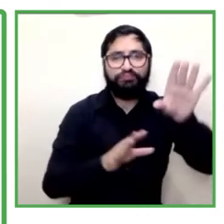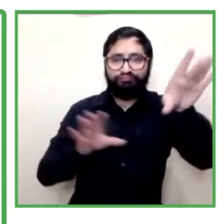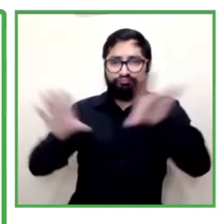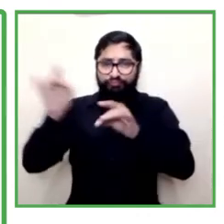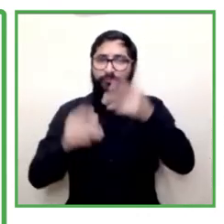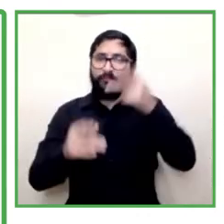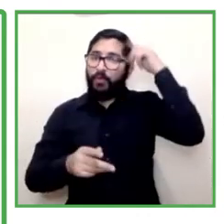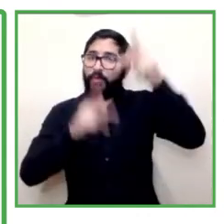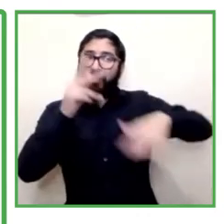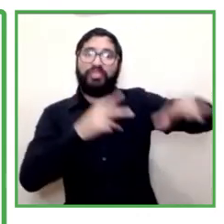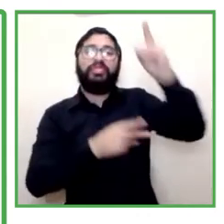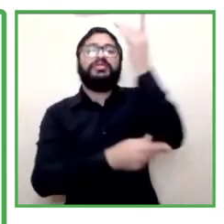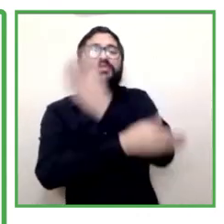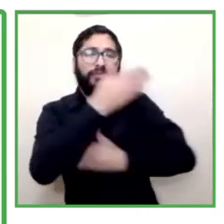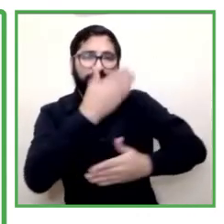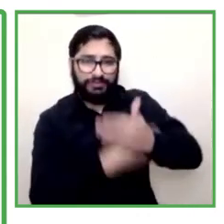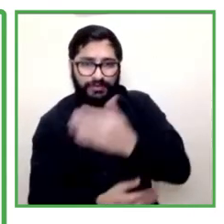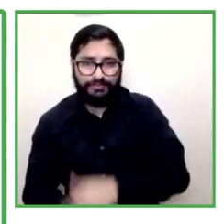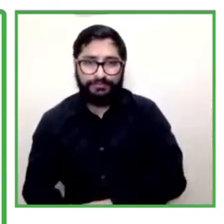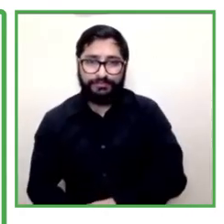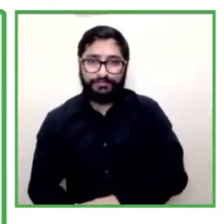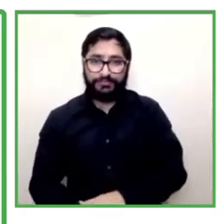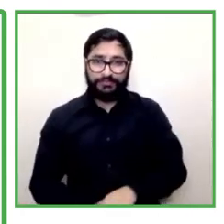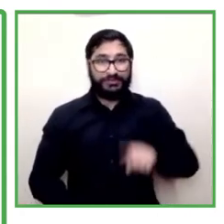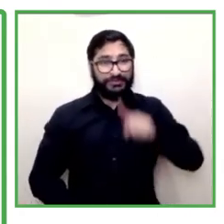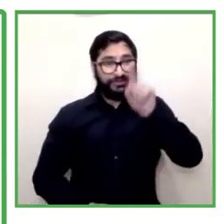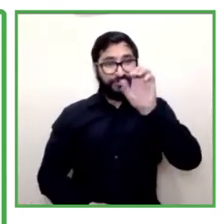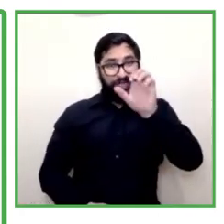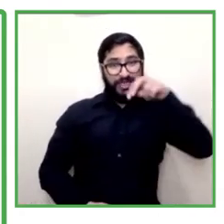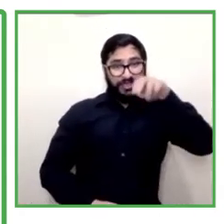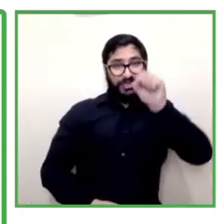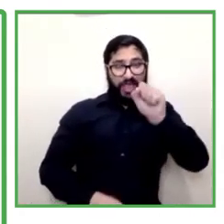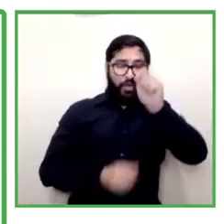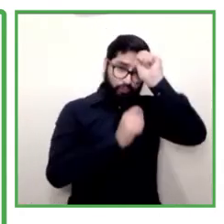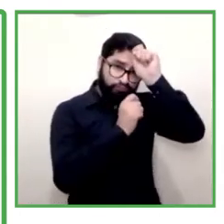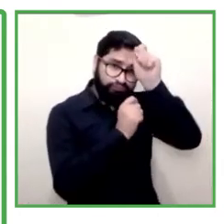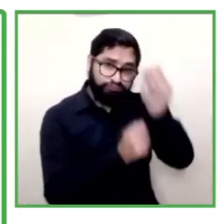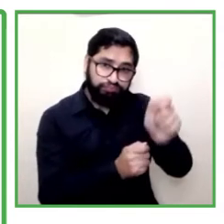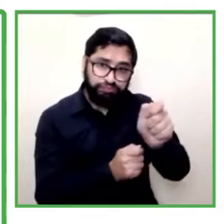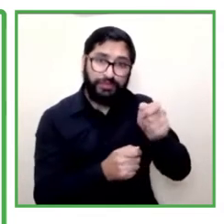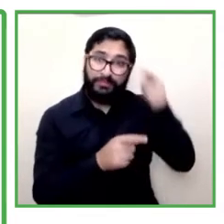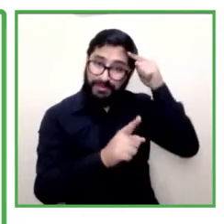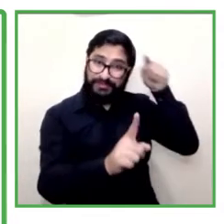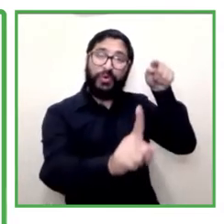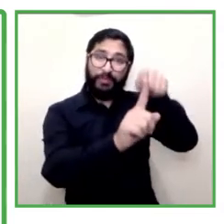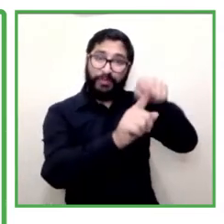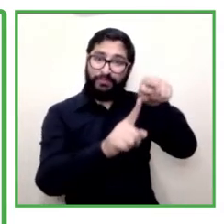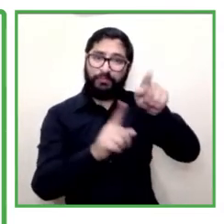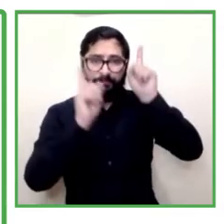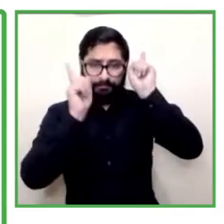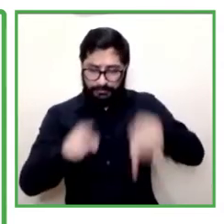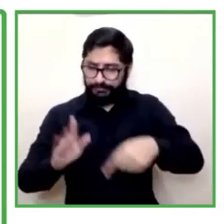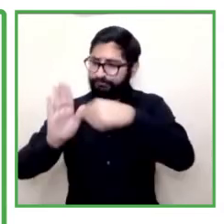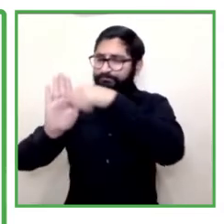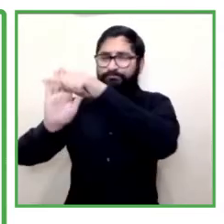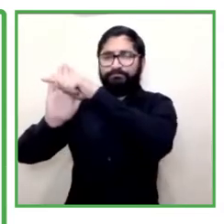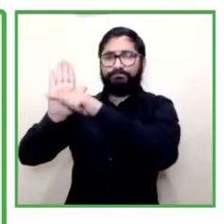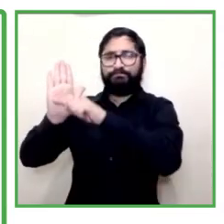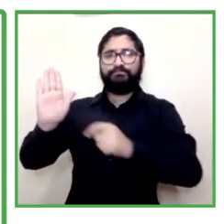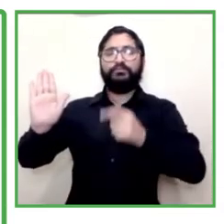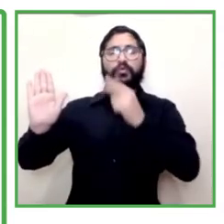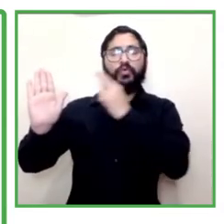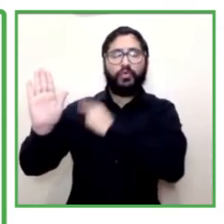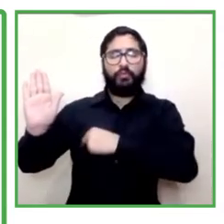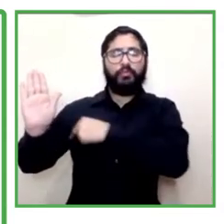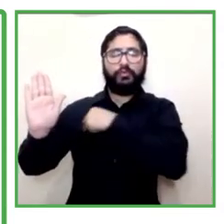inclusion and that's a special recognition collaboration into the collaborations for this goal